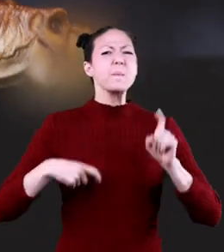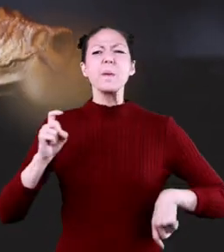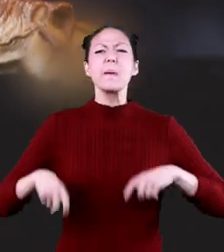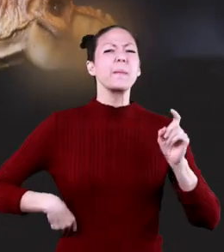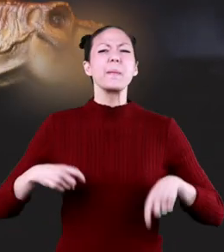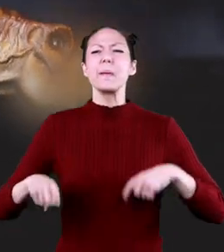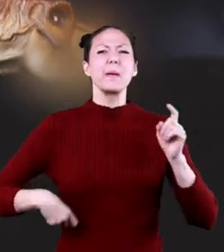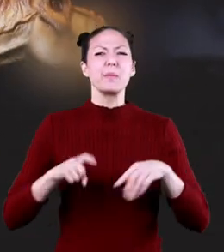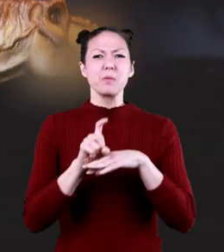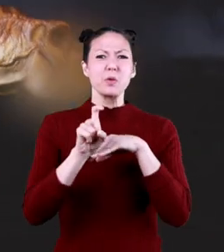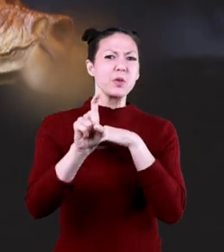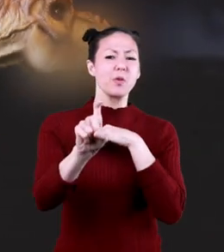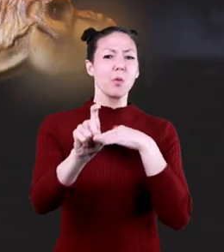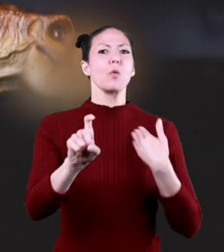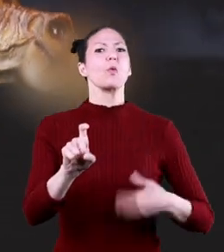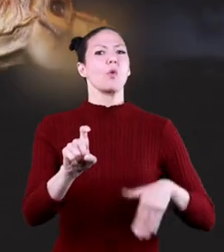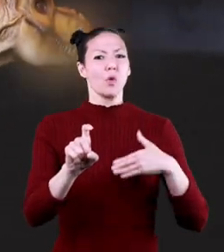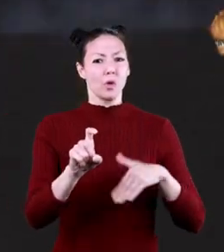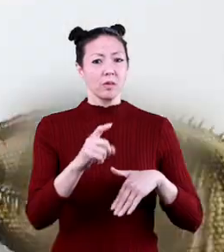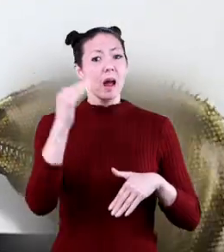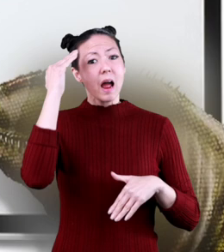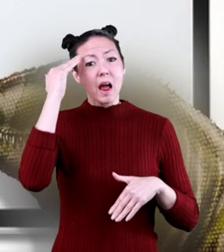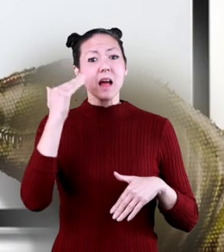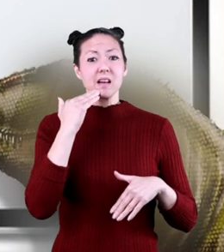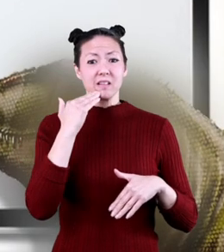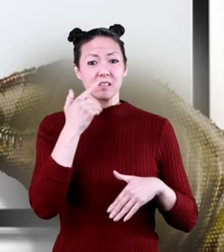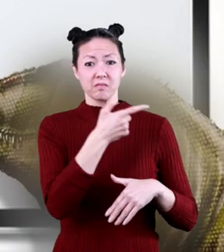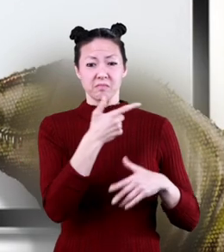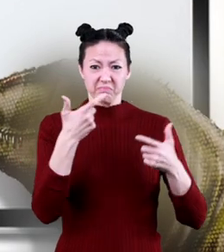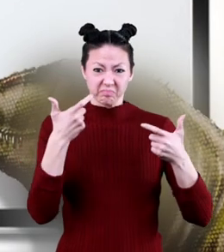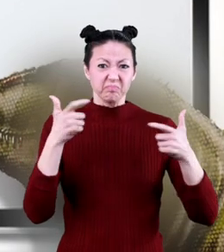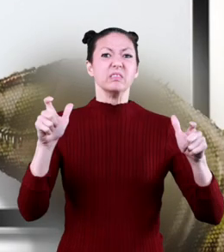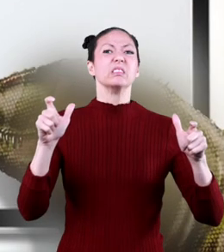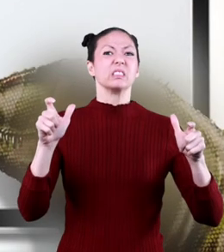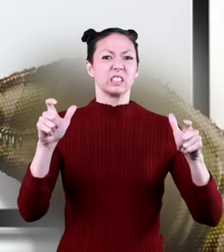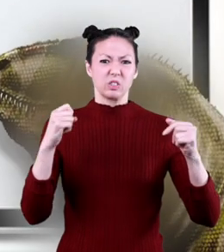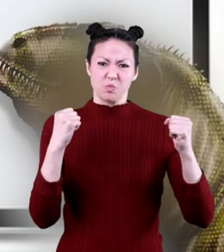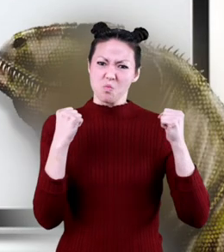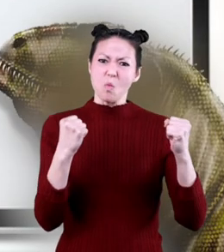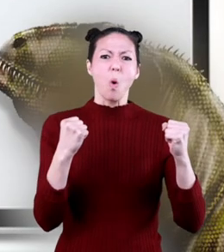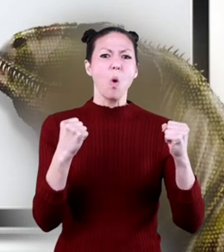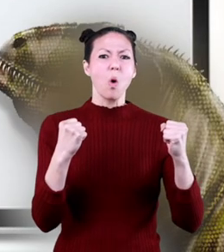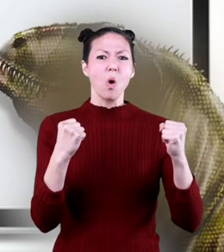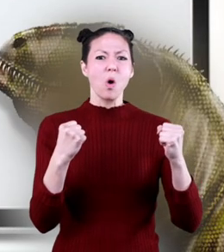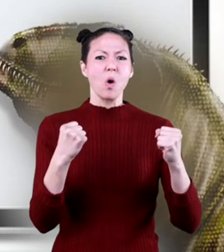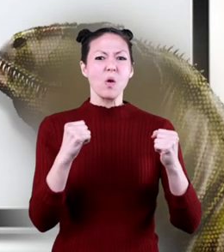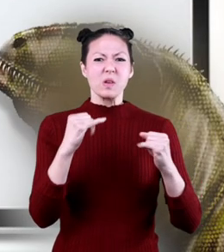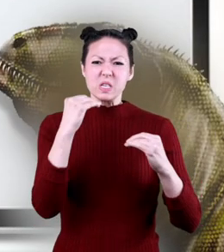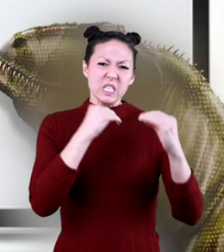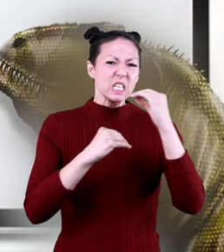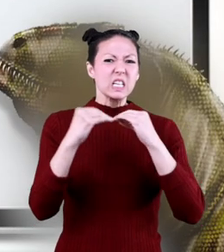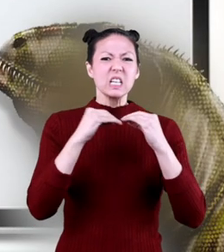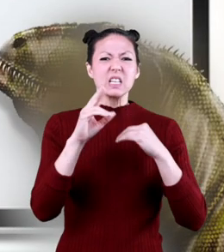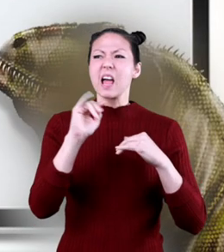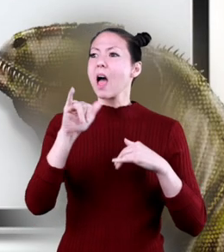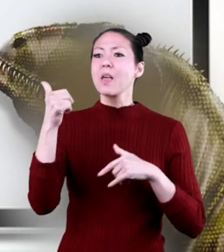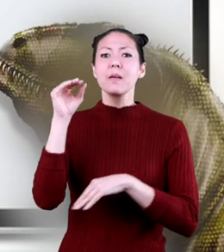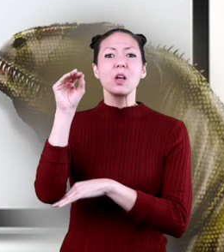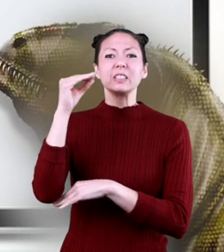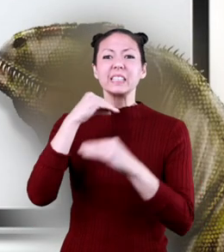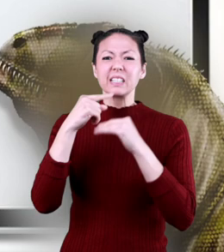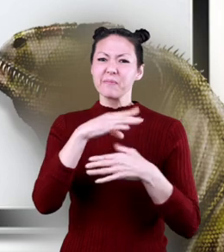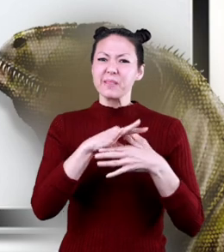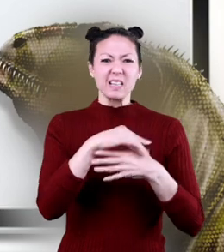25 miles per hour. But its head is where it showed its real strength. Unlike other meat-eating